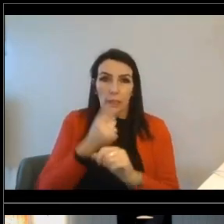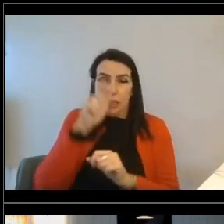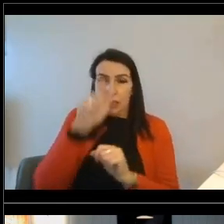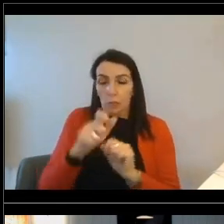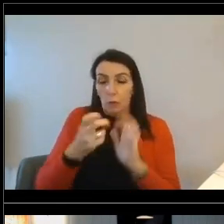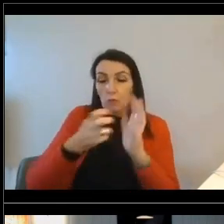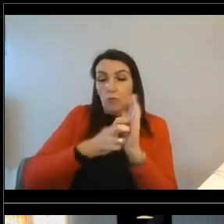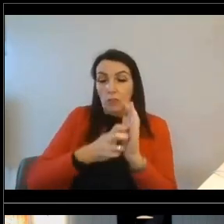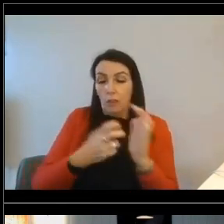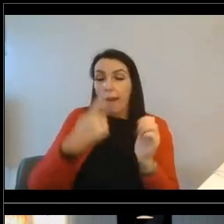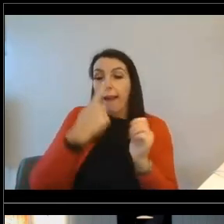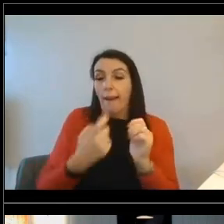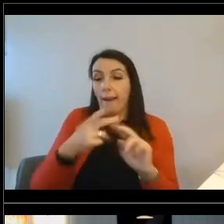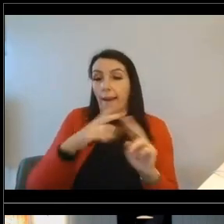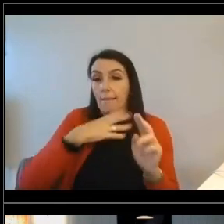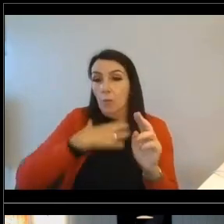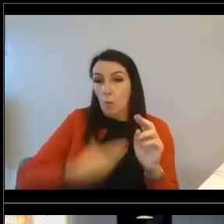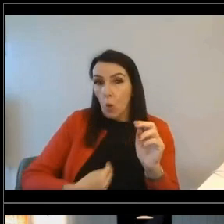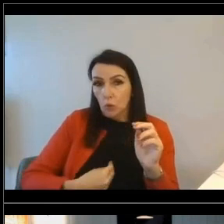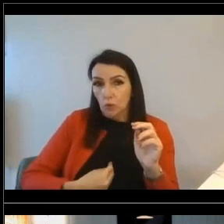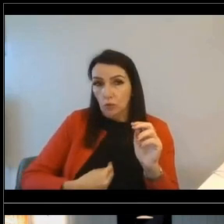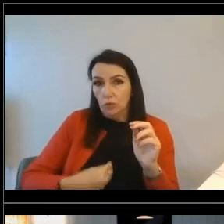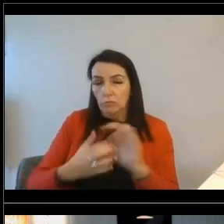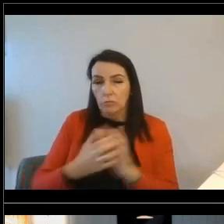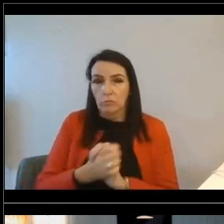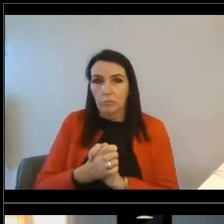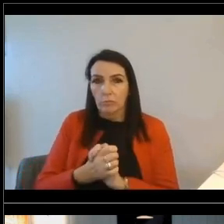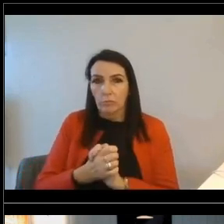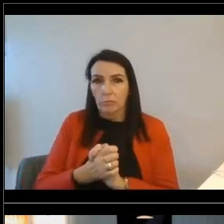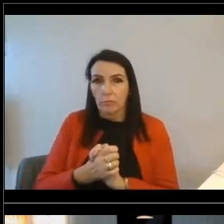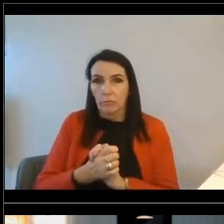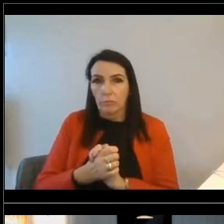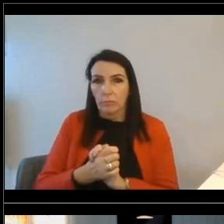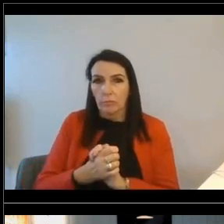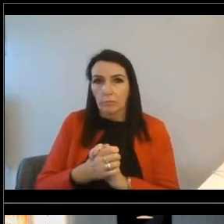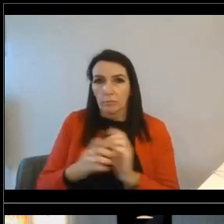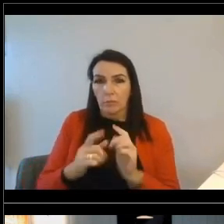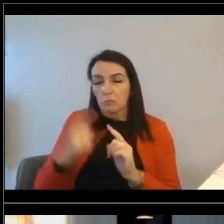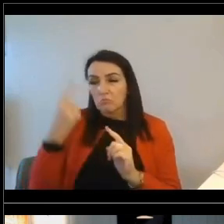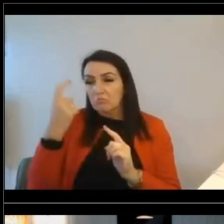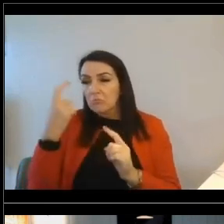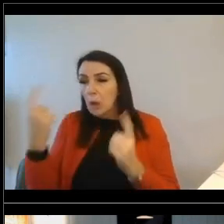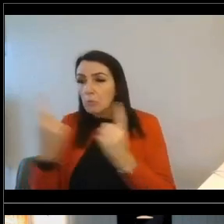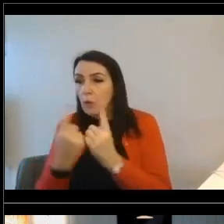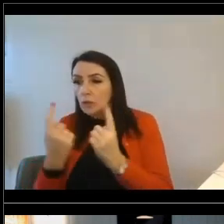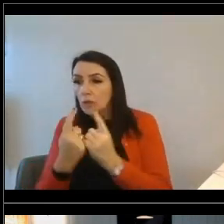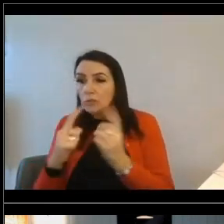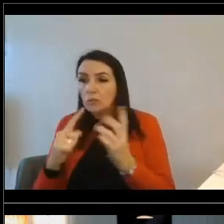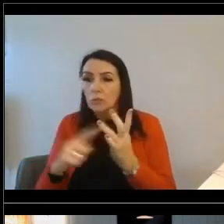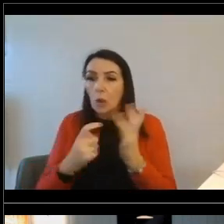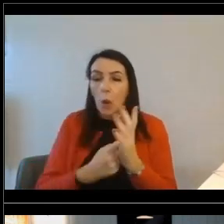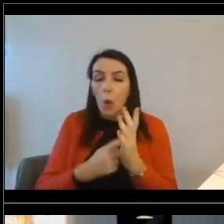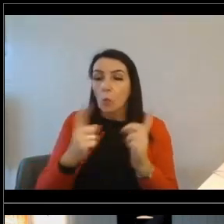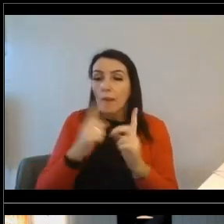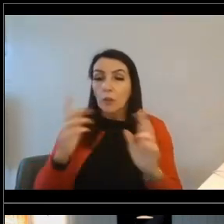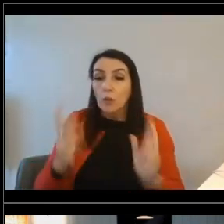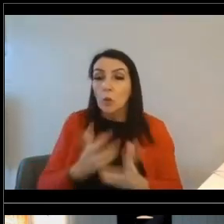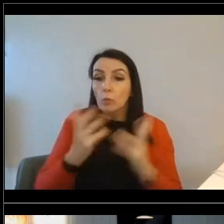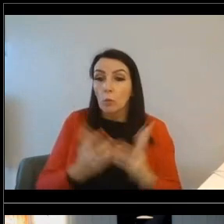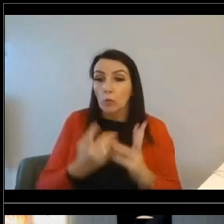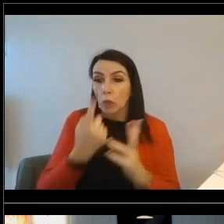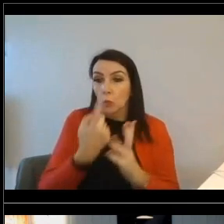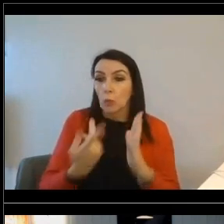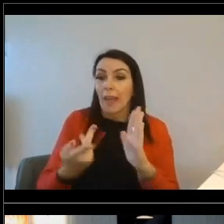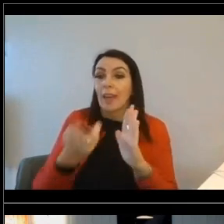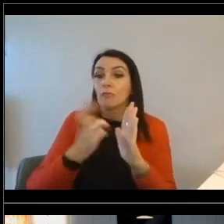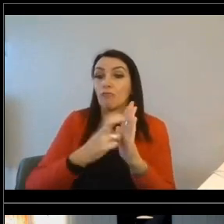So this is a lead generation exercise alongside any particular product that you've launched or are promoting. Then there is the